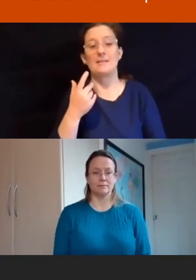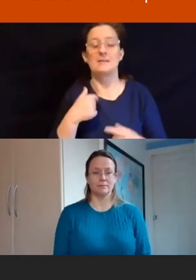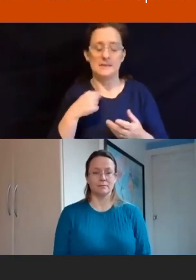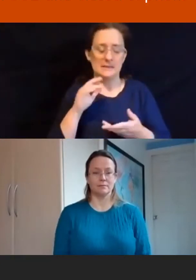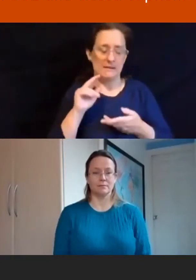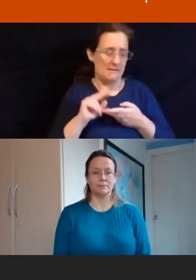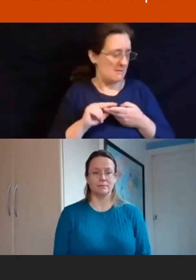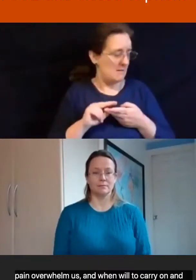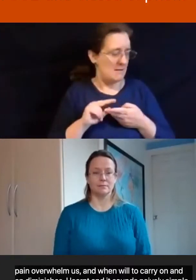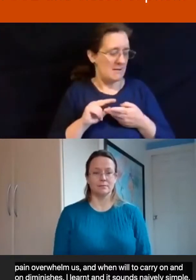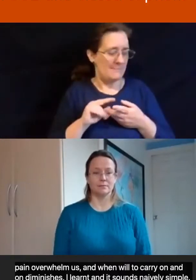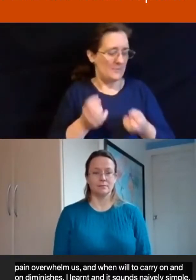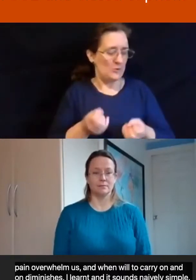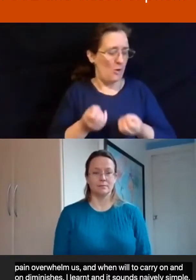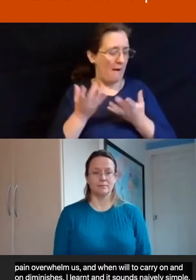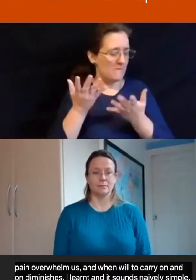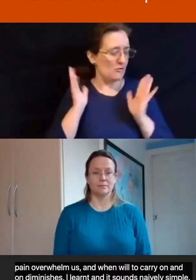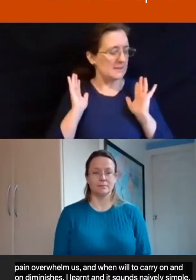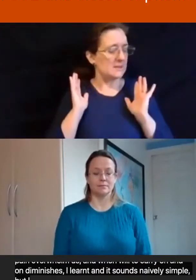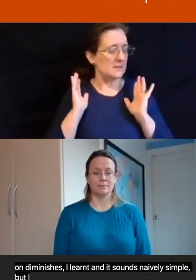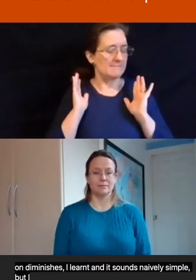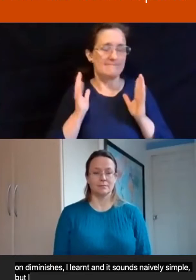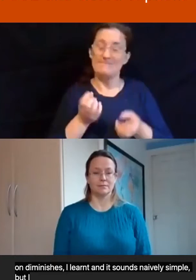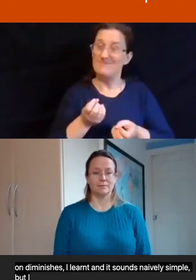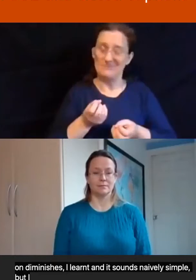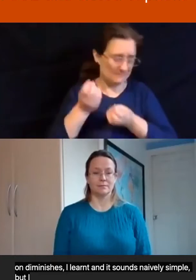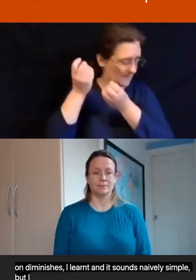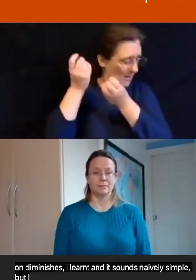to offer it towards God.